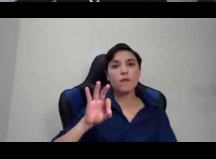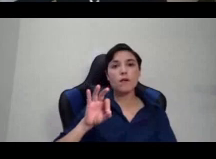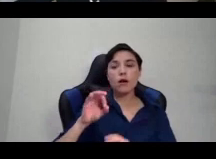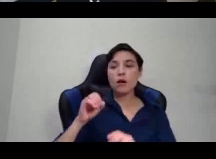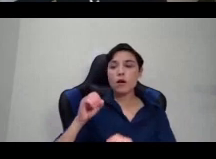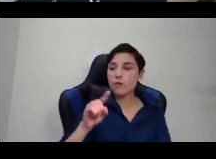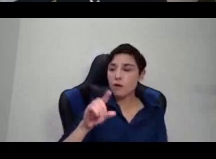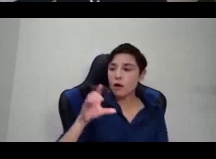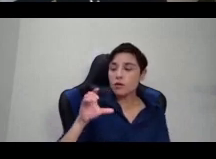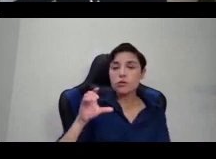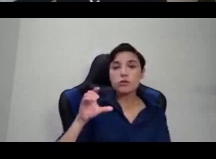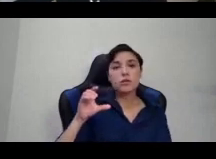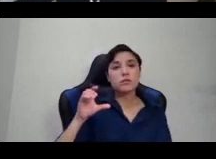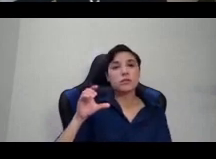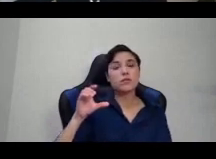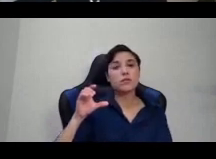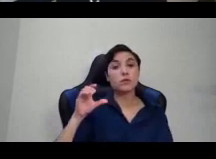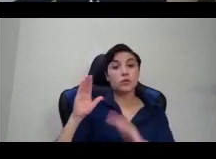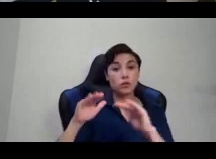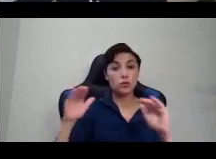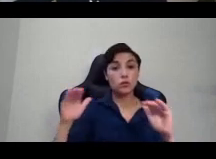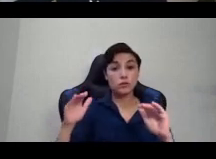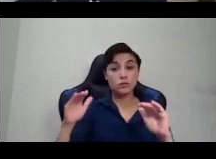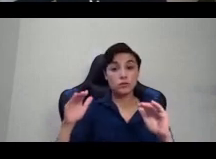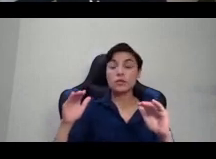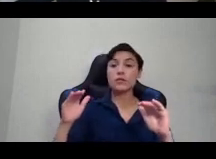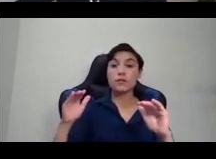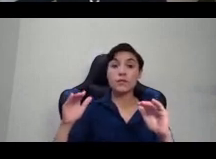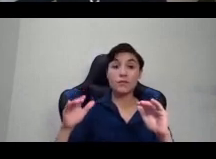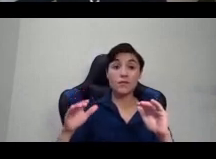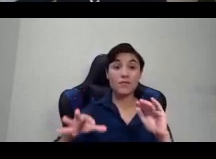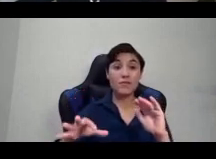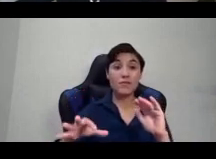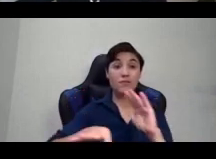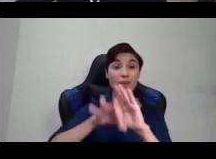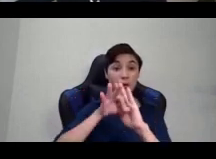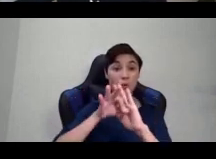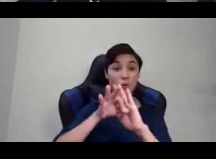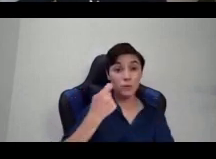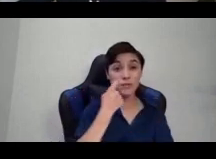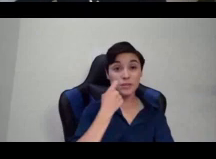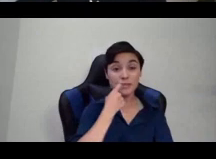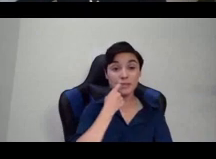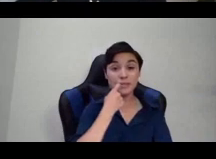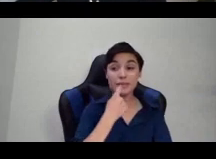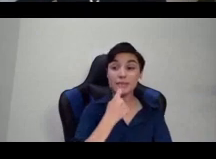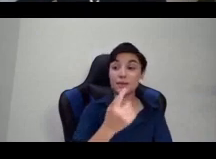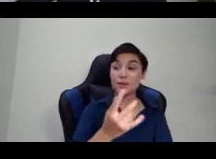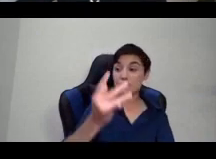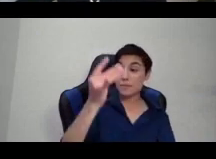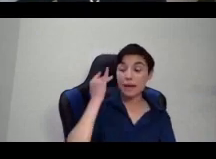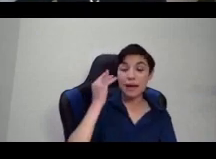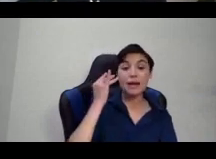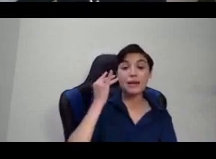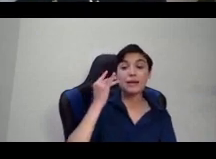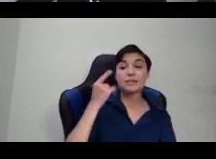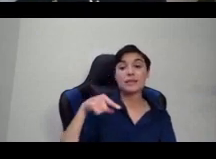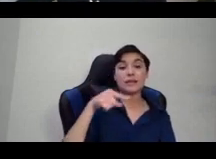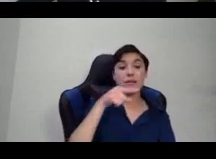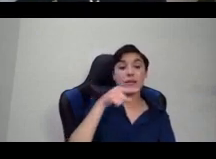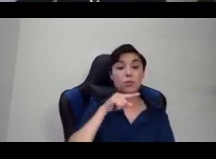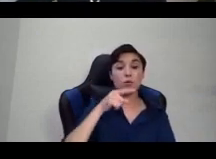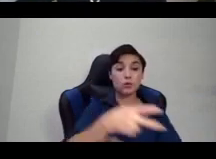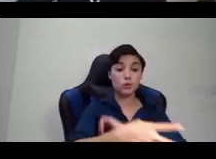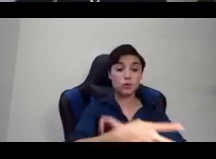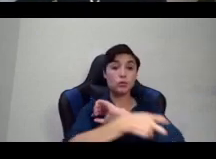in mass graves that were kidnapped from their families and were tortured and held in these conditions